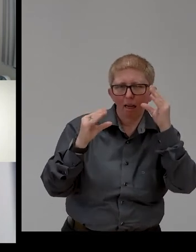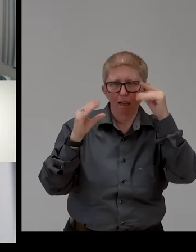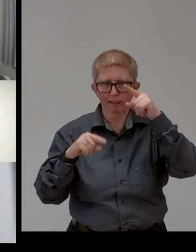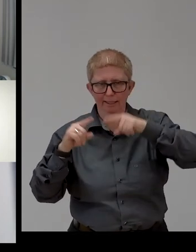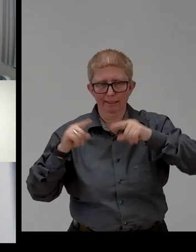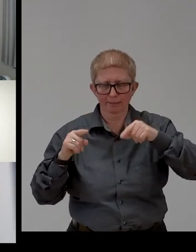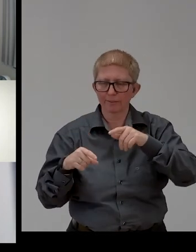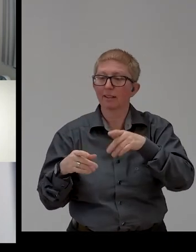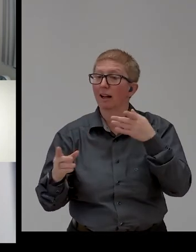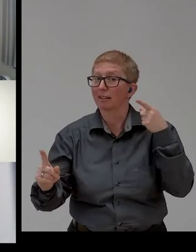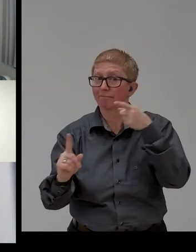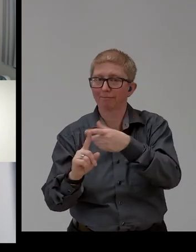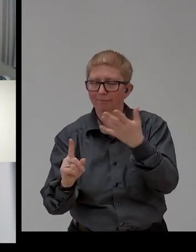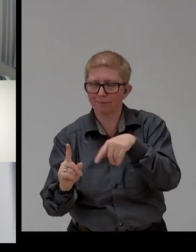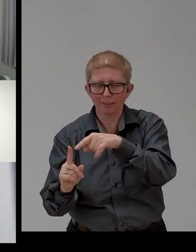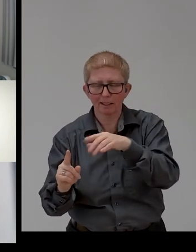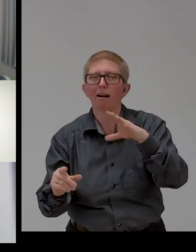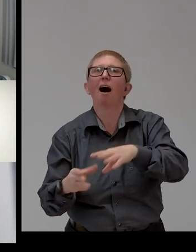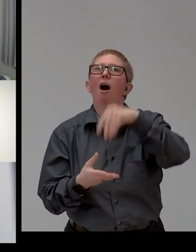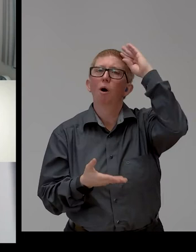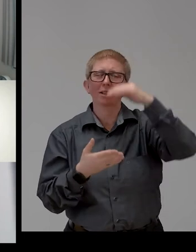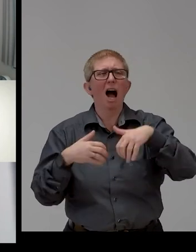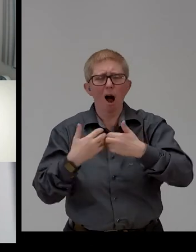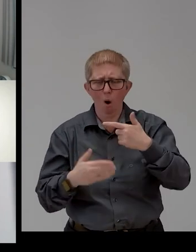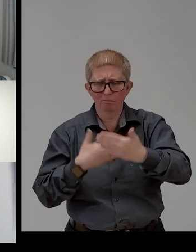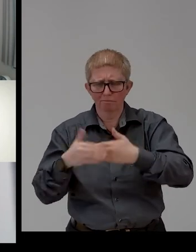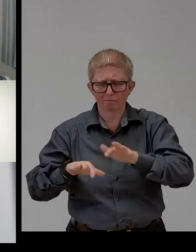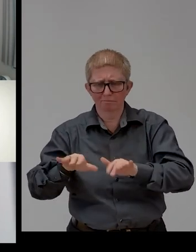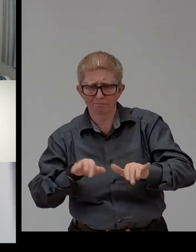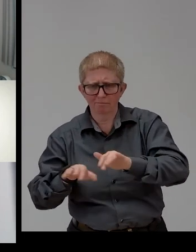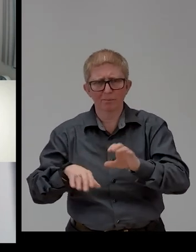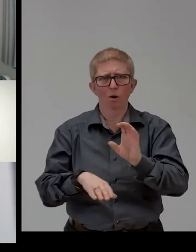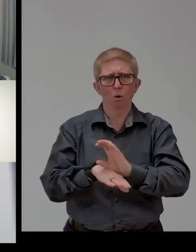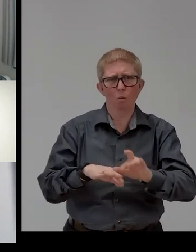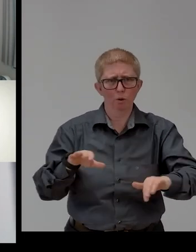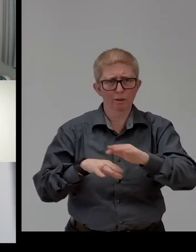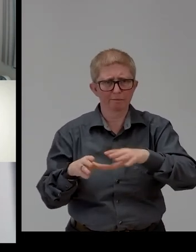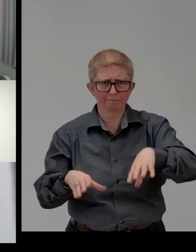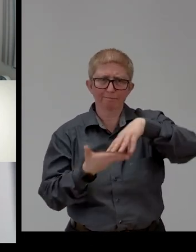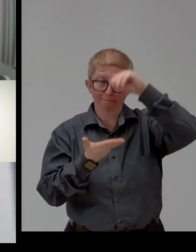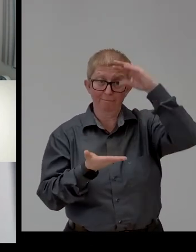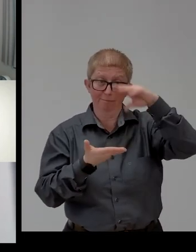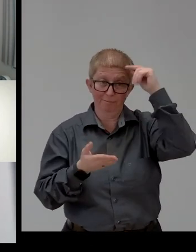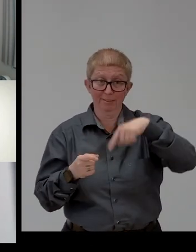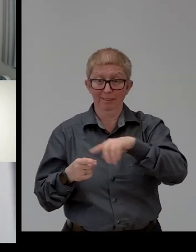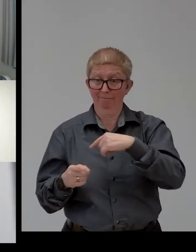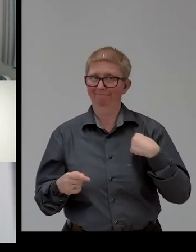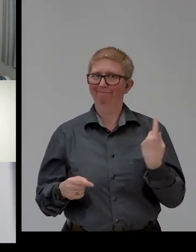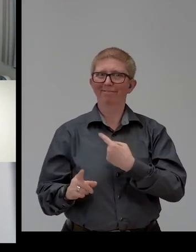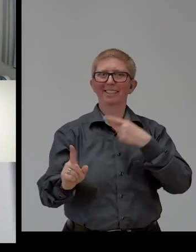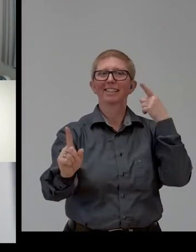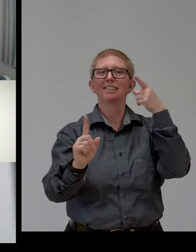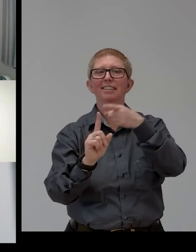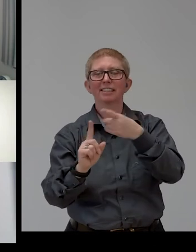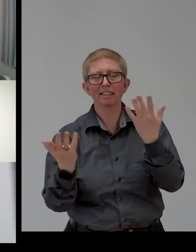digital pathways. And we would like to scale this impact and reach out to one million visually impaired in the next five years